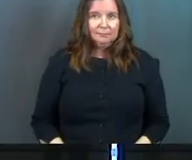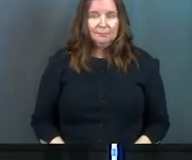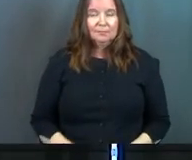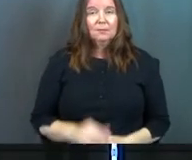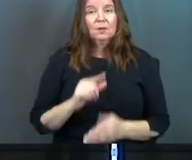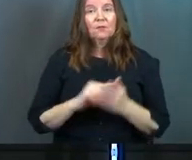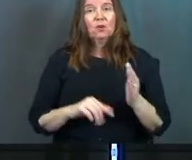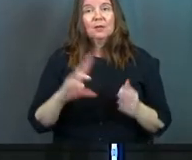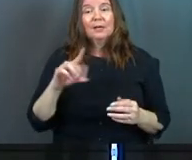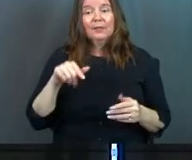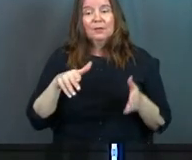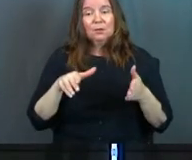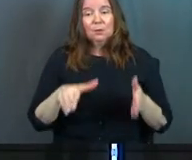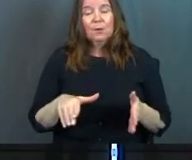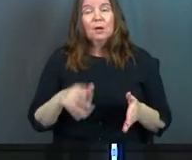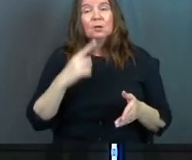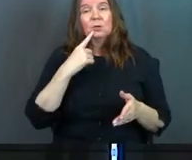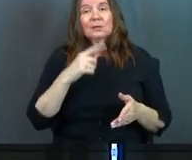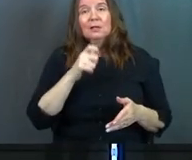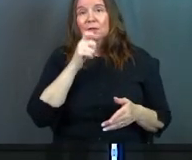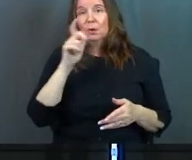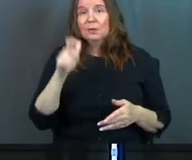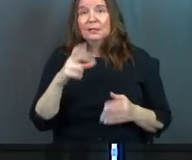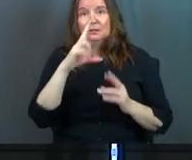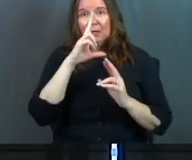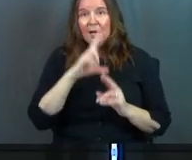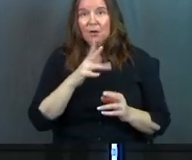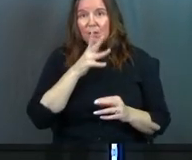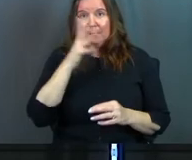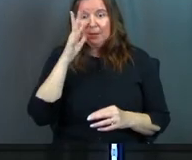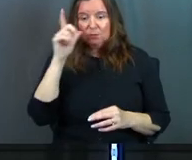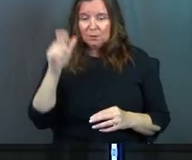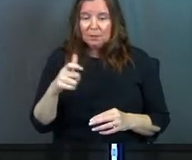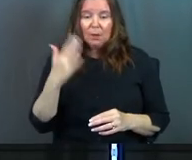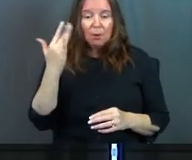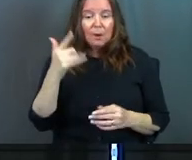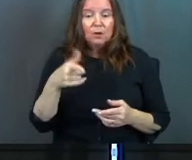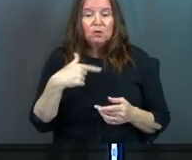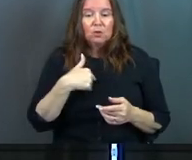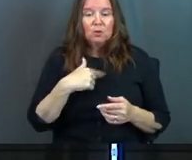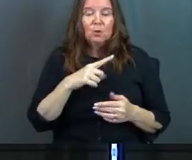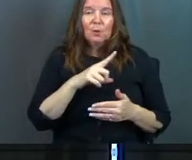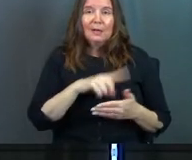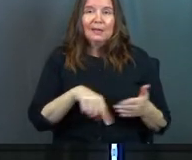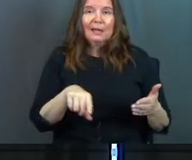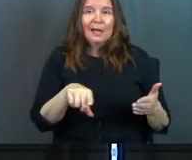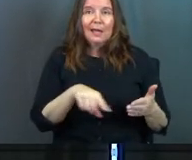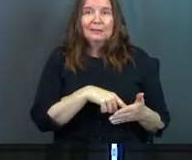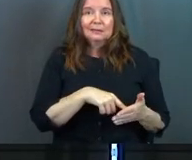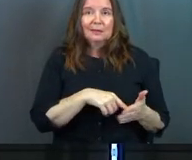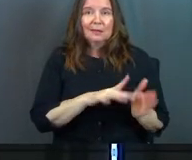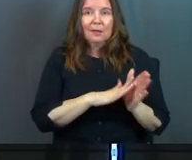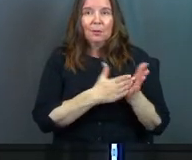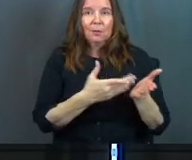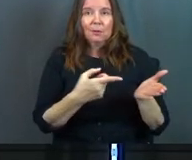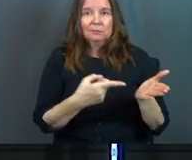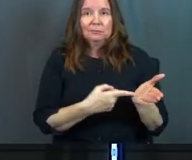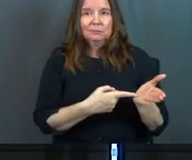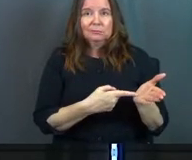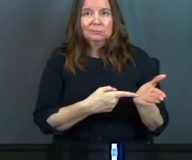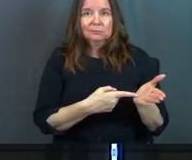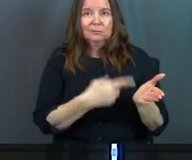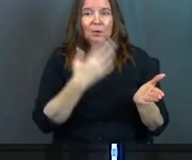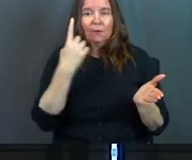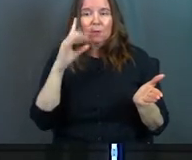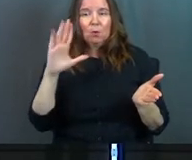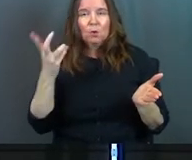Verse six, in this way, you say they don't need to honor their parents. And so you cancel the word of God for